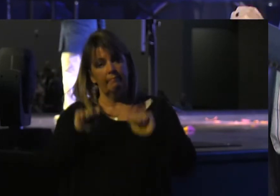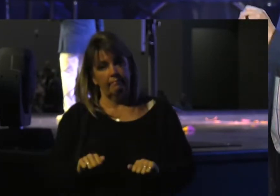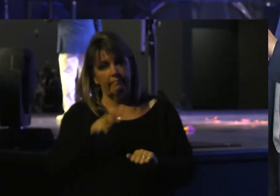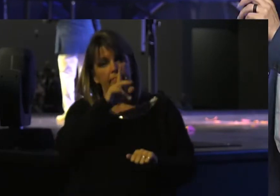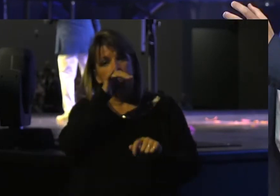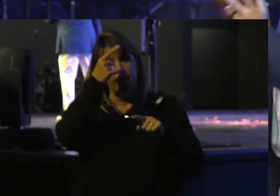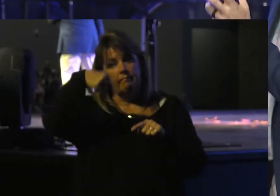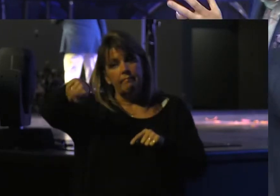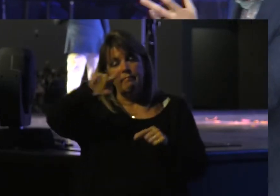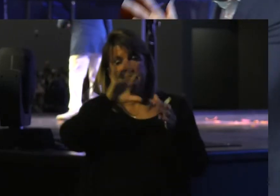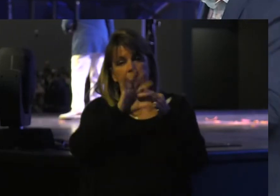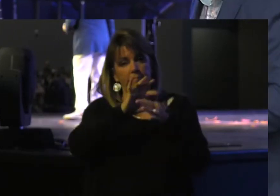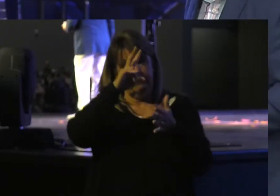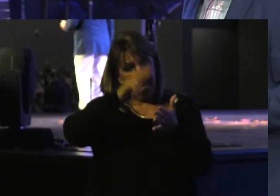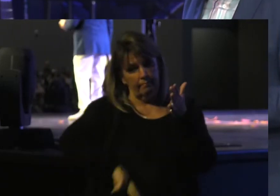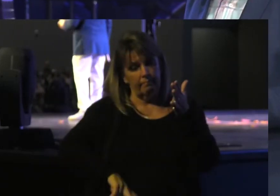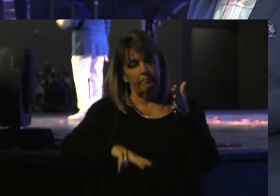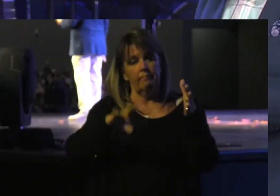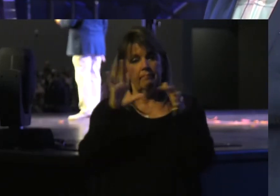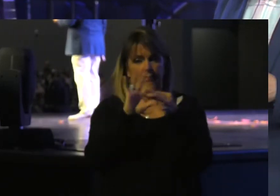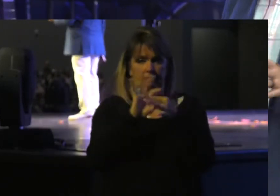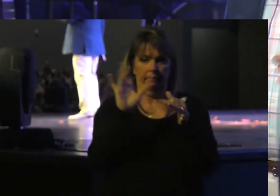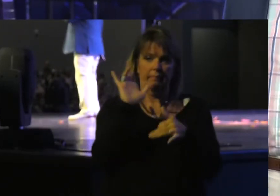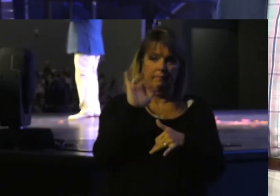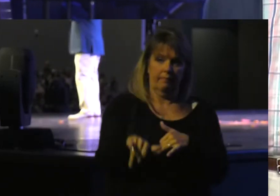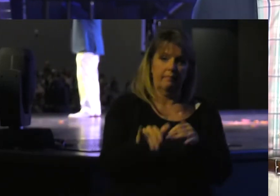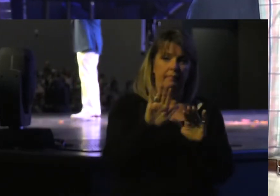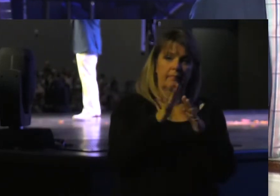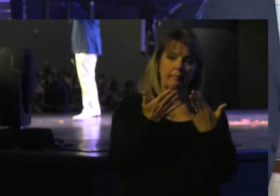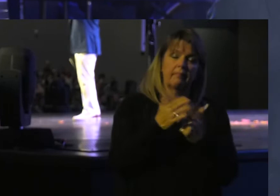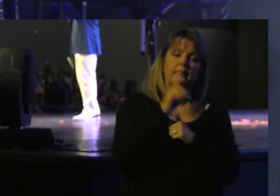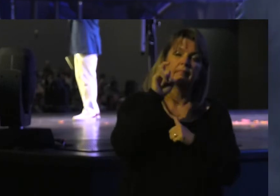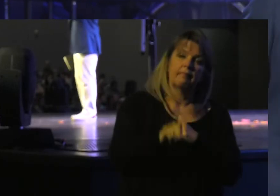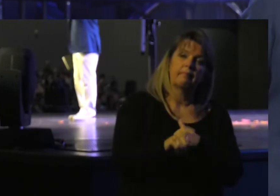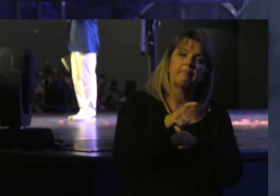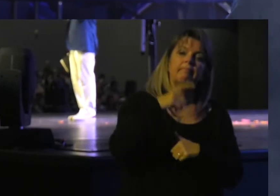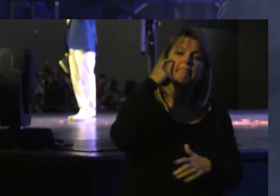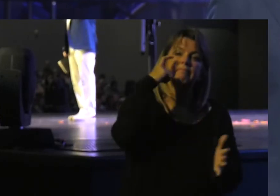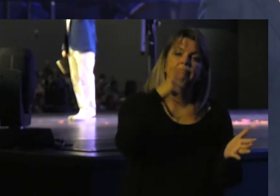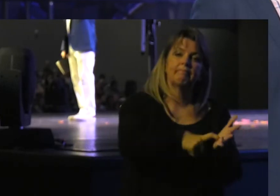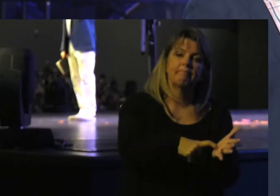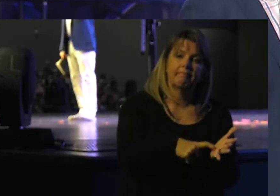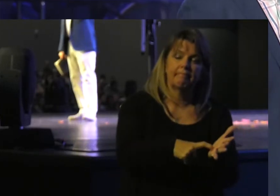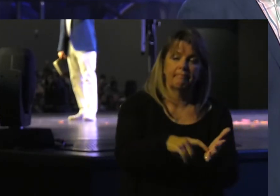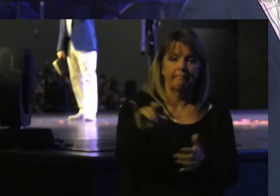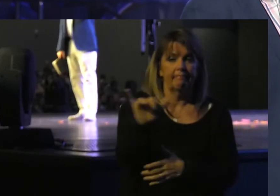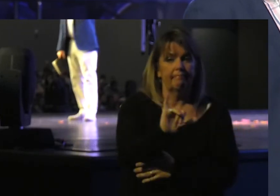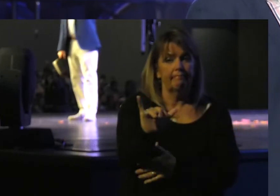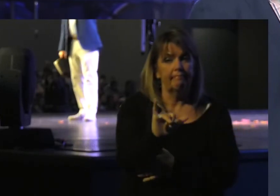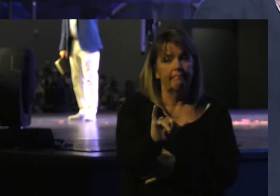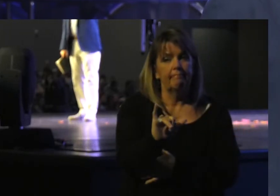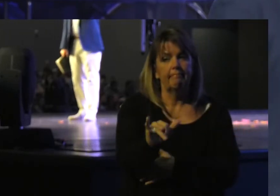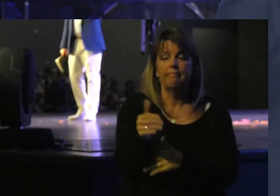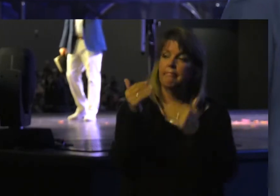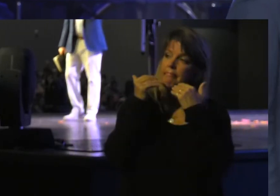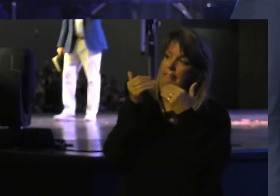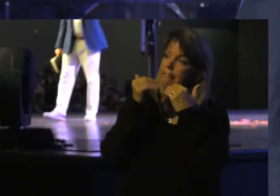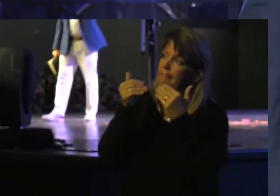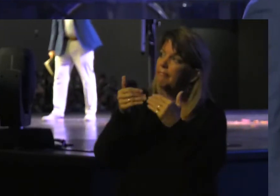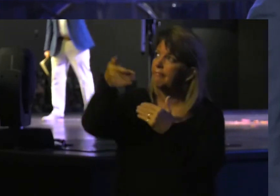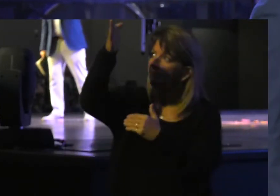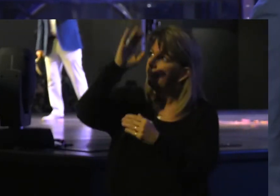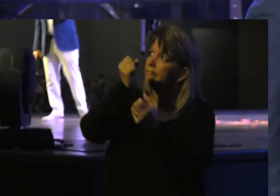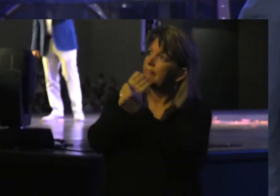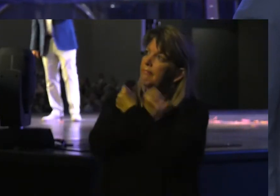When we Read a Passage Like this We have To acknowledge That just As we Are grateful For the Love of God